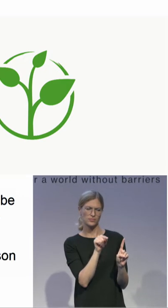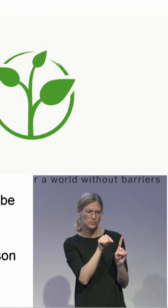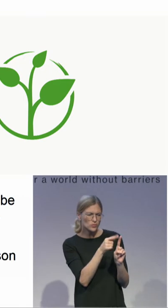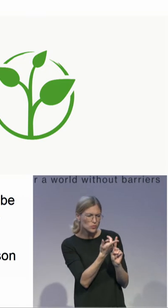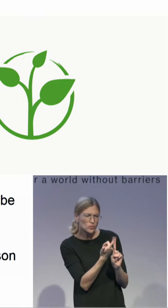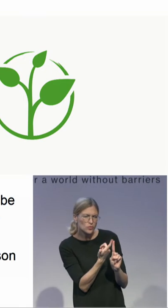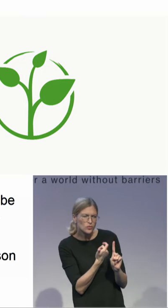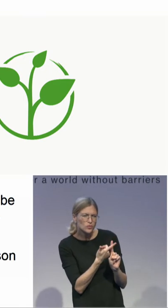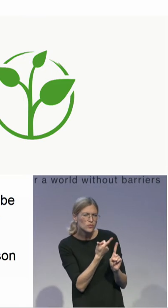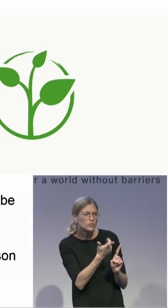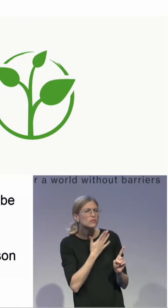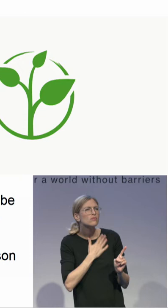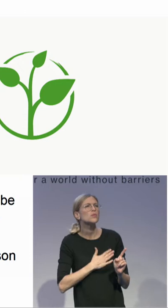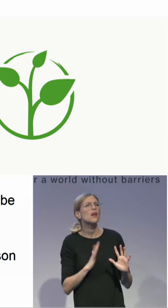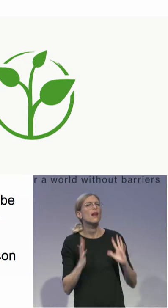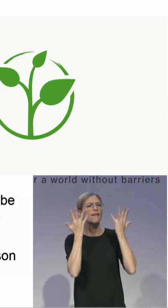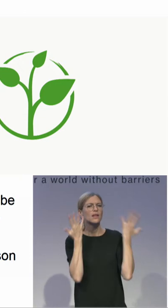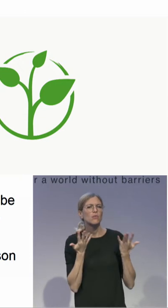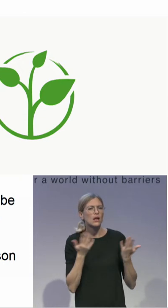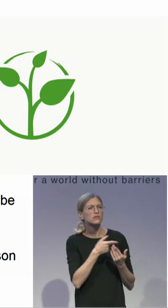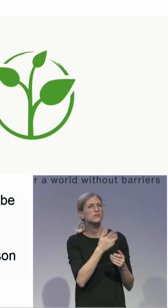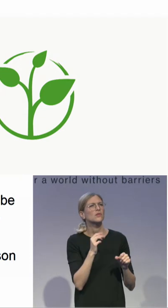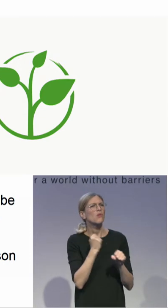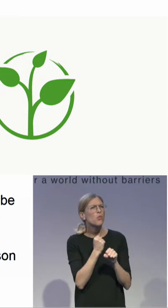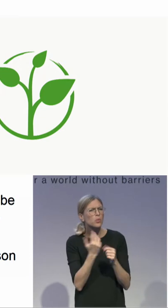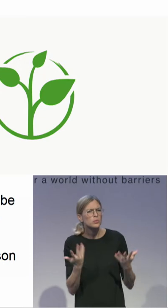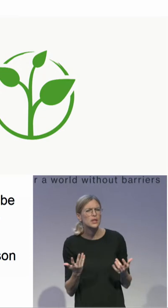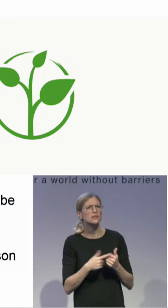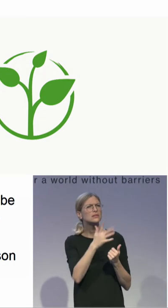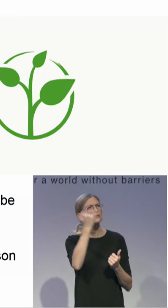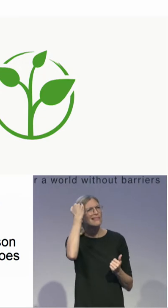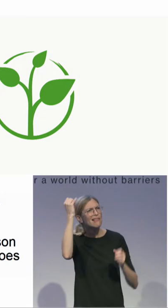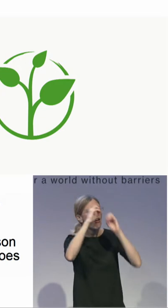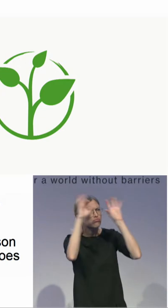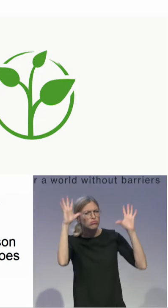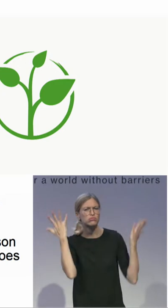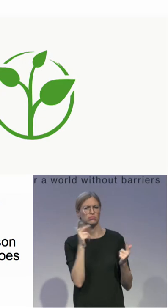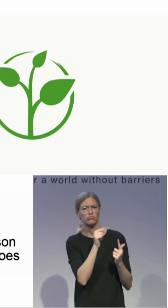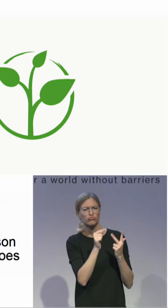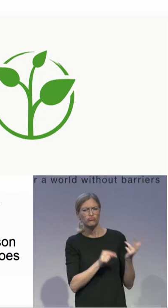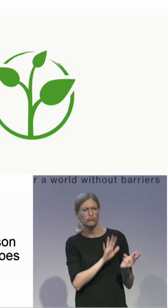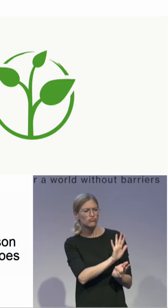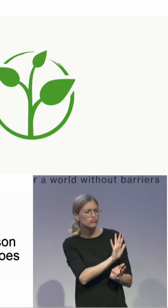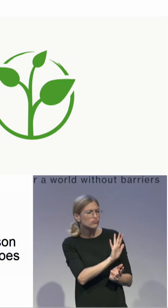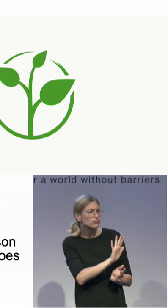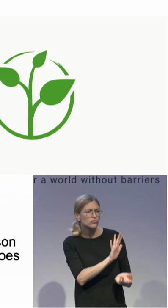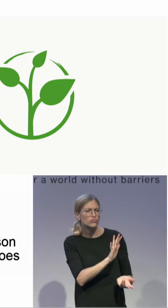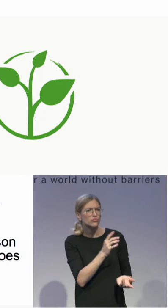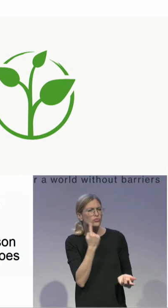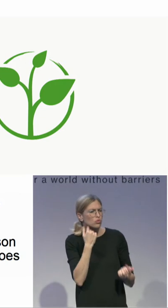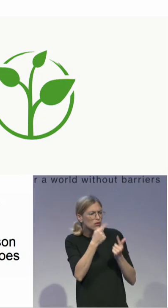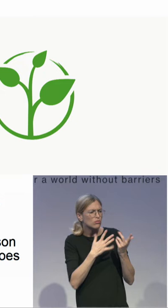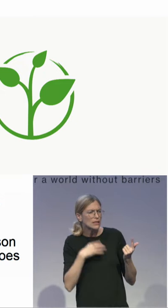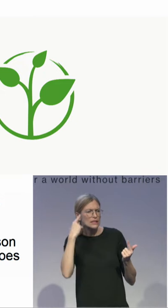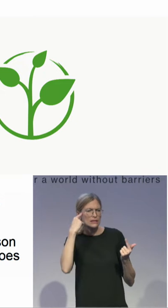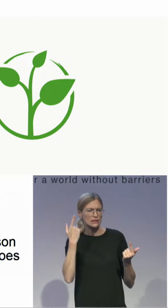how does the person want to work, how does the person have meaningful relationships, where does he or she belong. And it's all